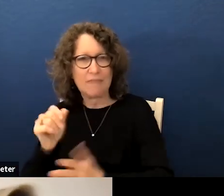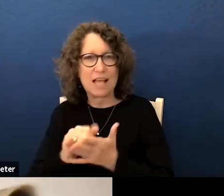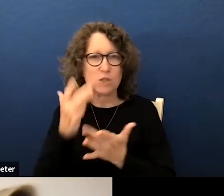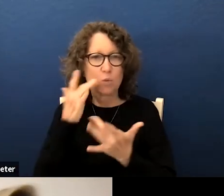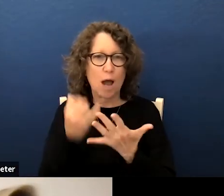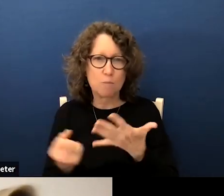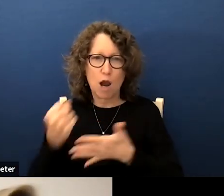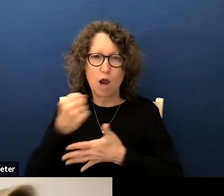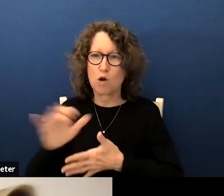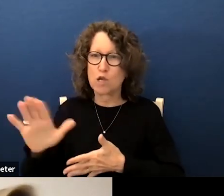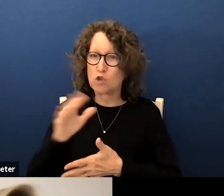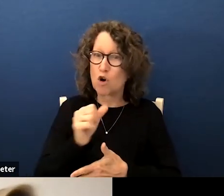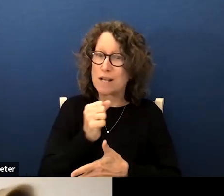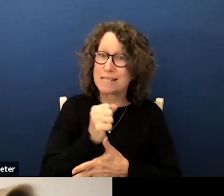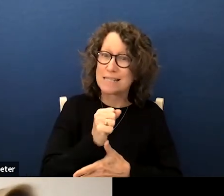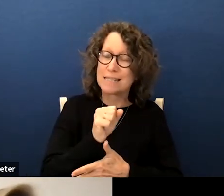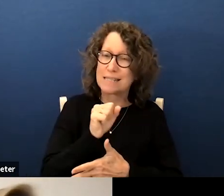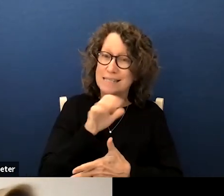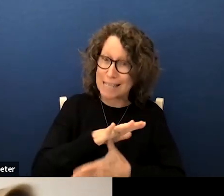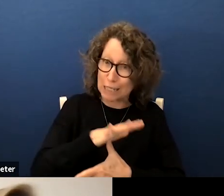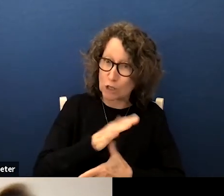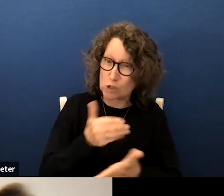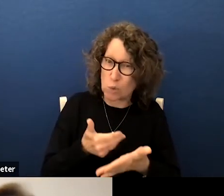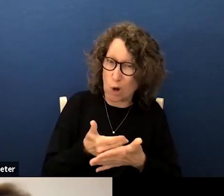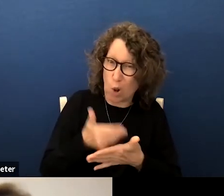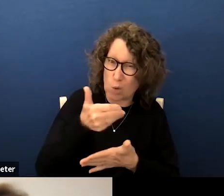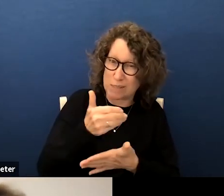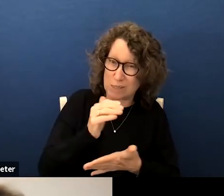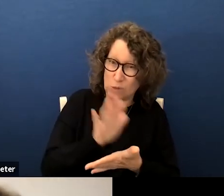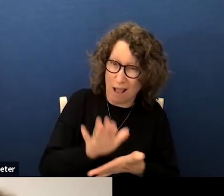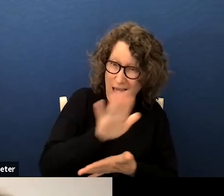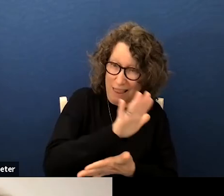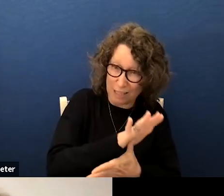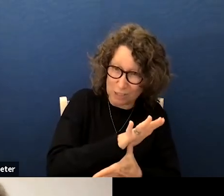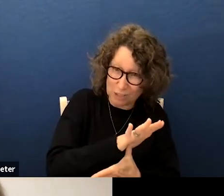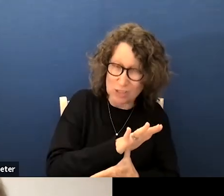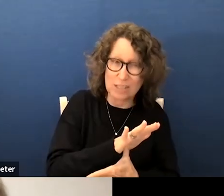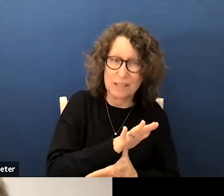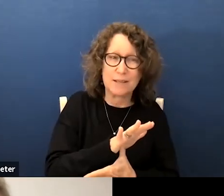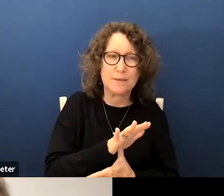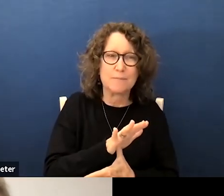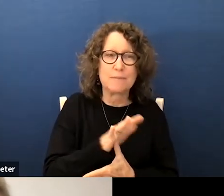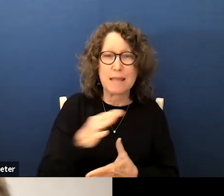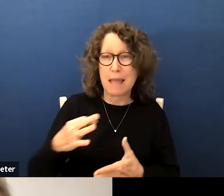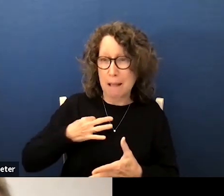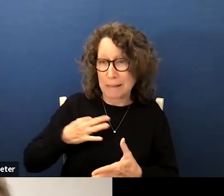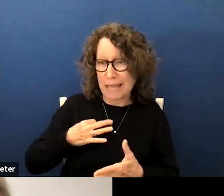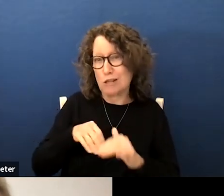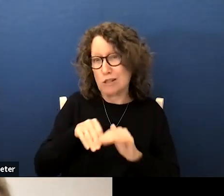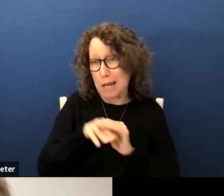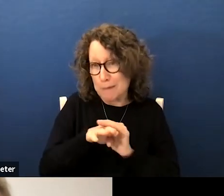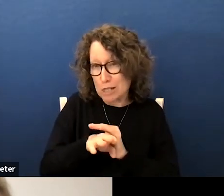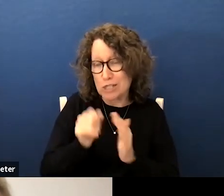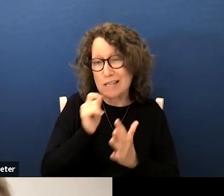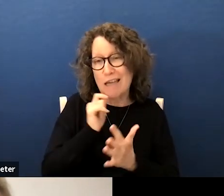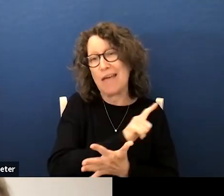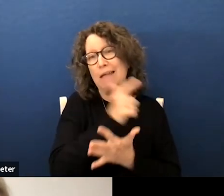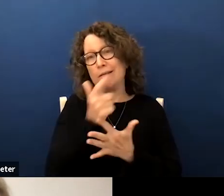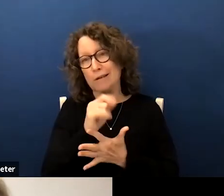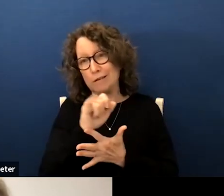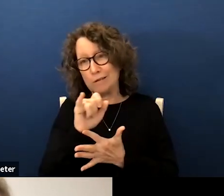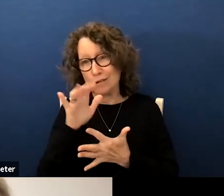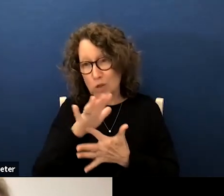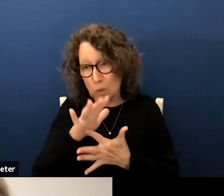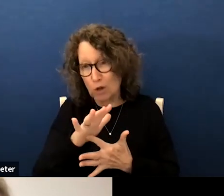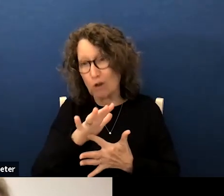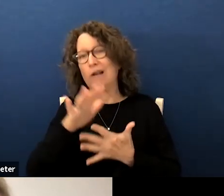prioritizing our seniors who are the closest to college uh application admissions and then continuing to work through the juniors